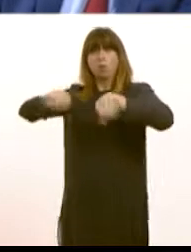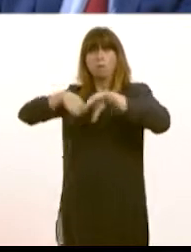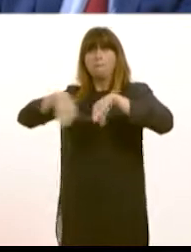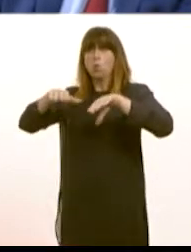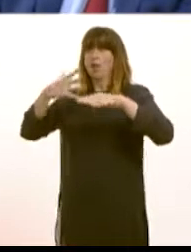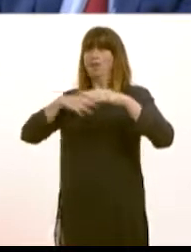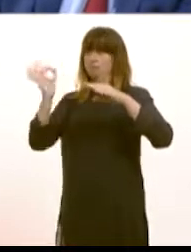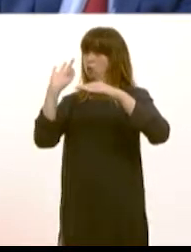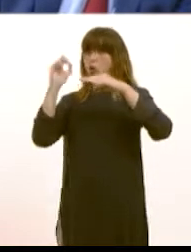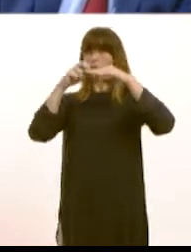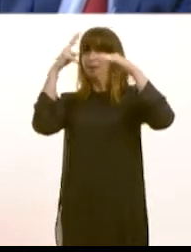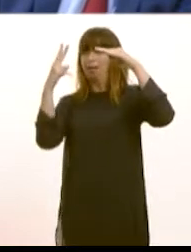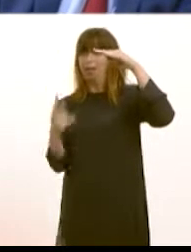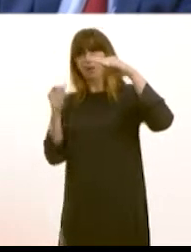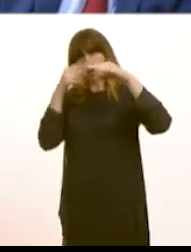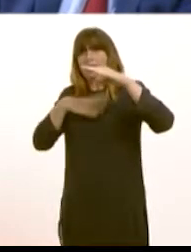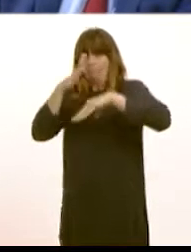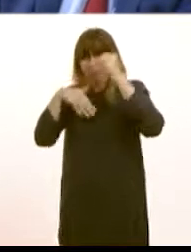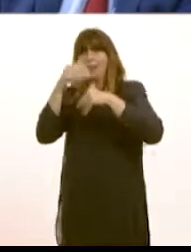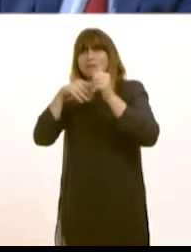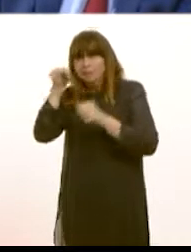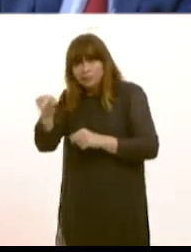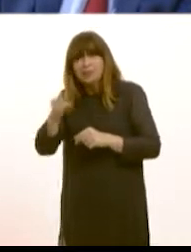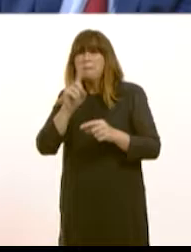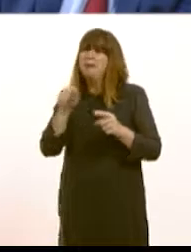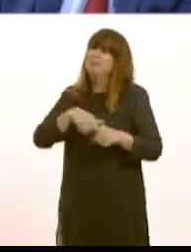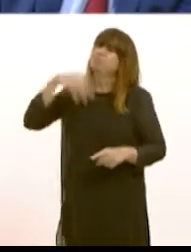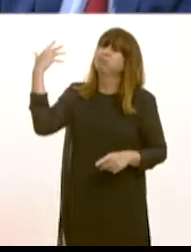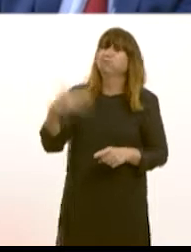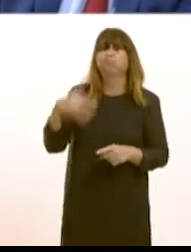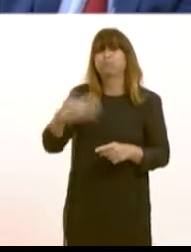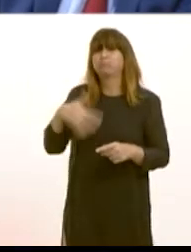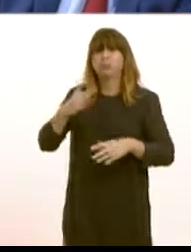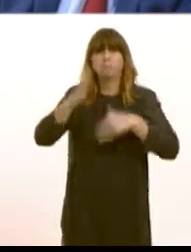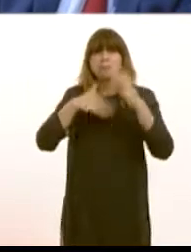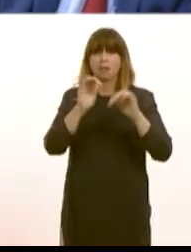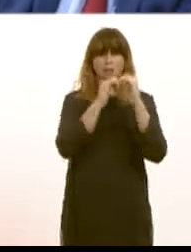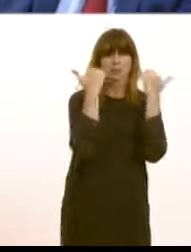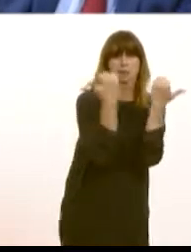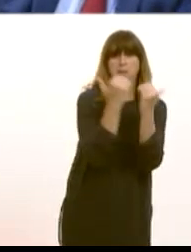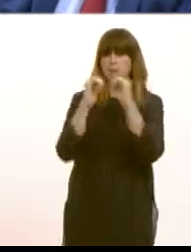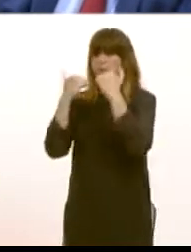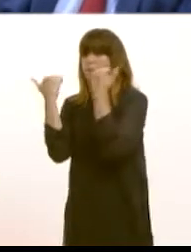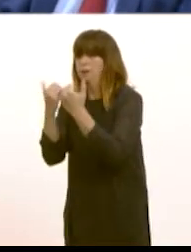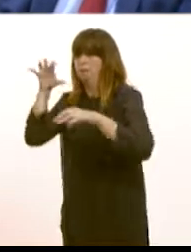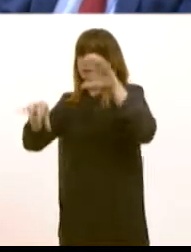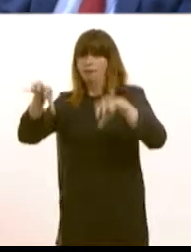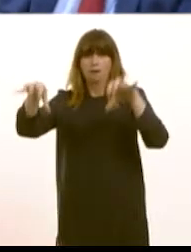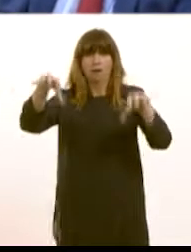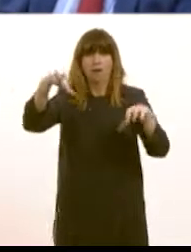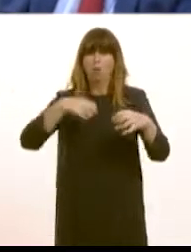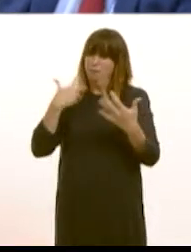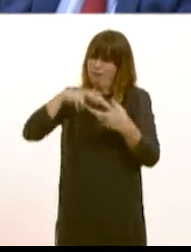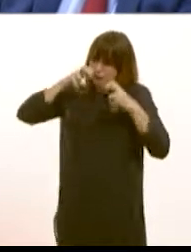improved in the future. But the costs he's talking about are huge. And from the perspective we have taken, we've looked at all the options in the